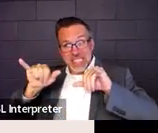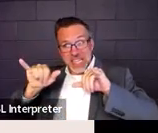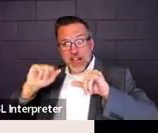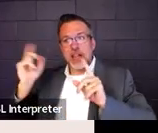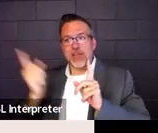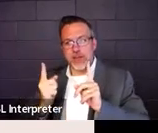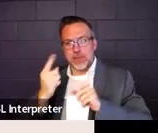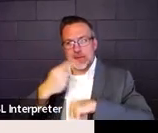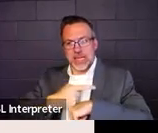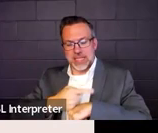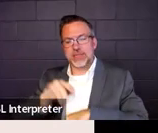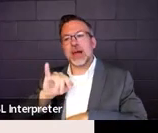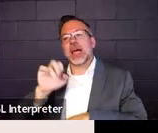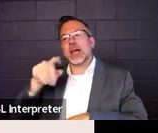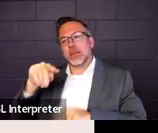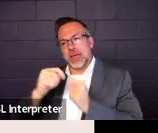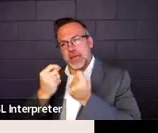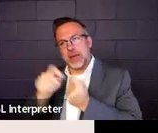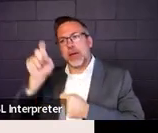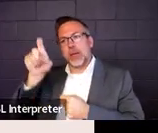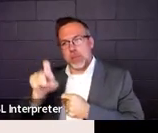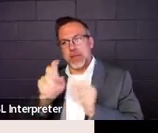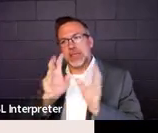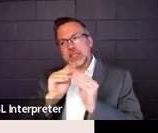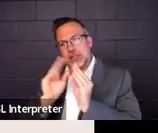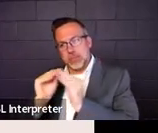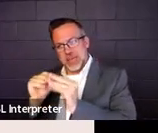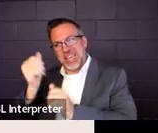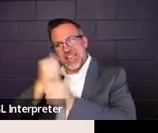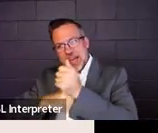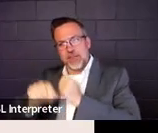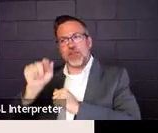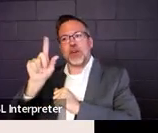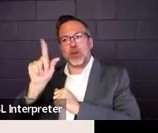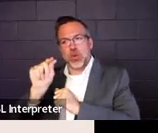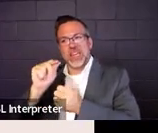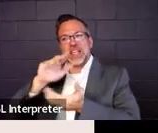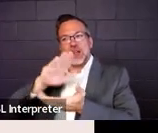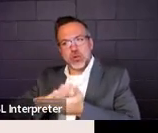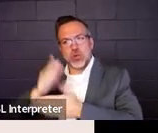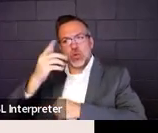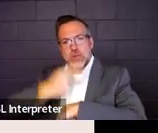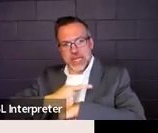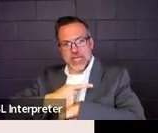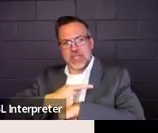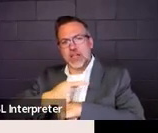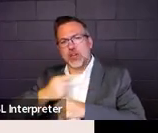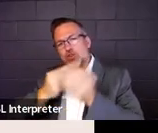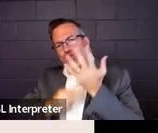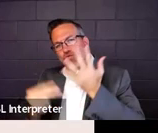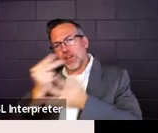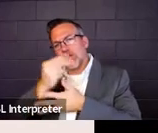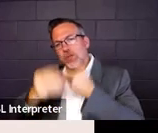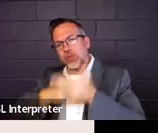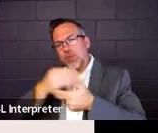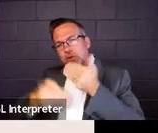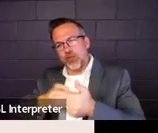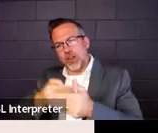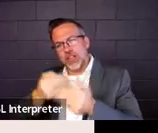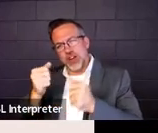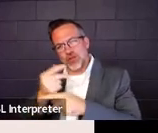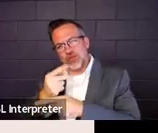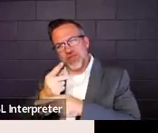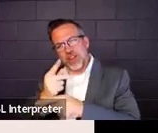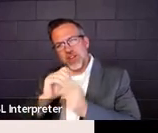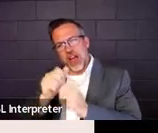school days, review progress toward returning to a full day, review progress in the educational setting,